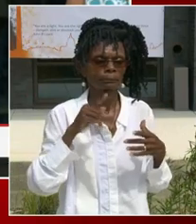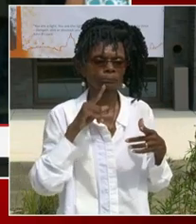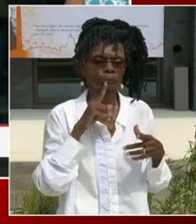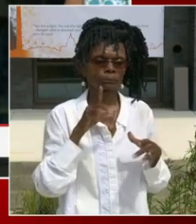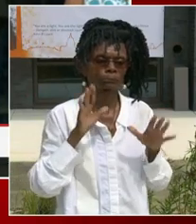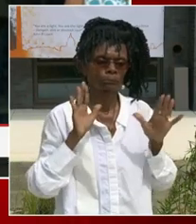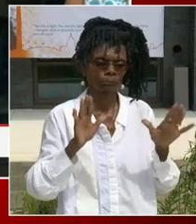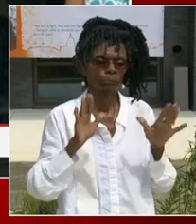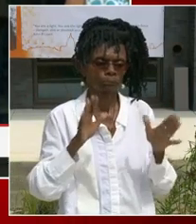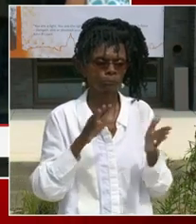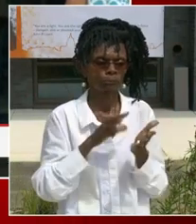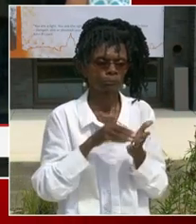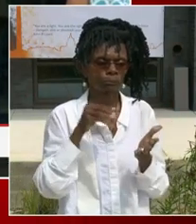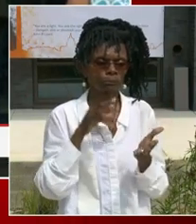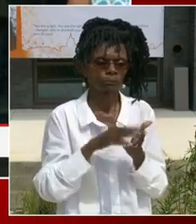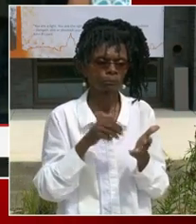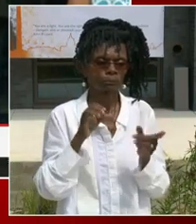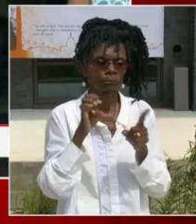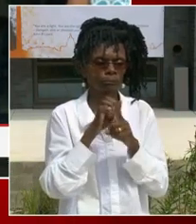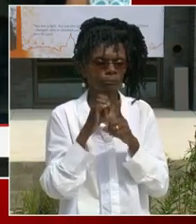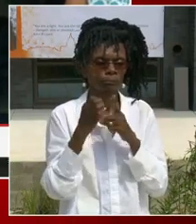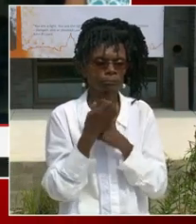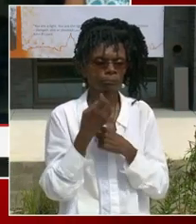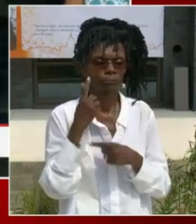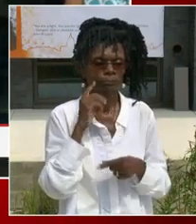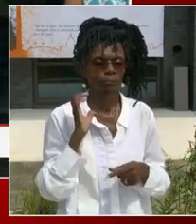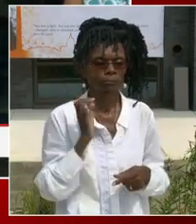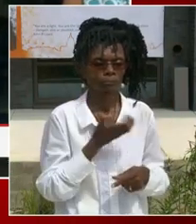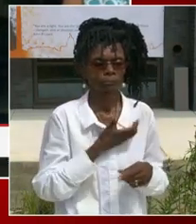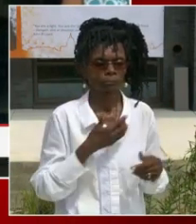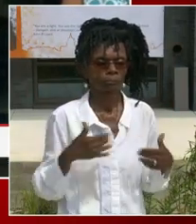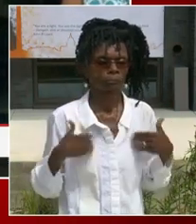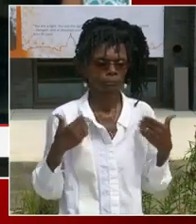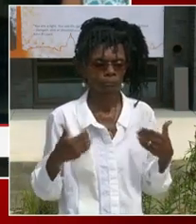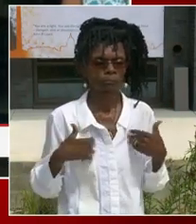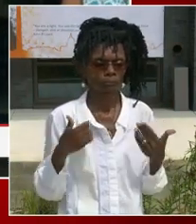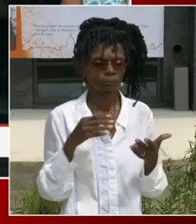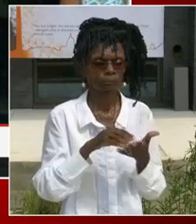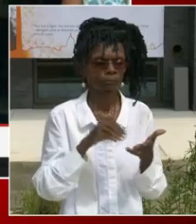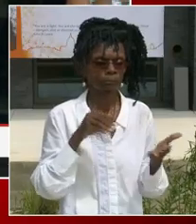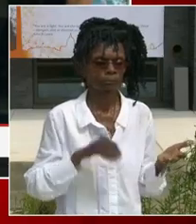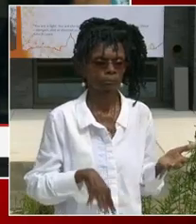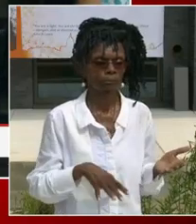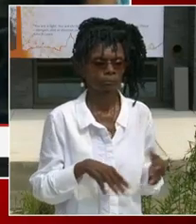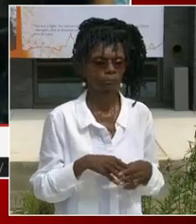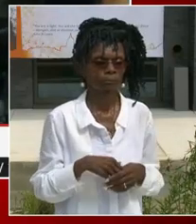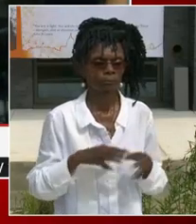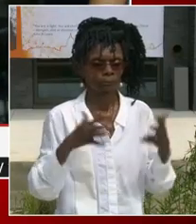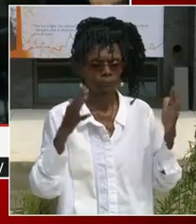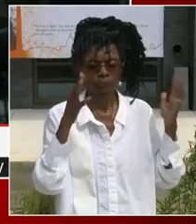youngsters. And I couldn't be proud to deliver this on behalf of Mayor Bowser. Yeah, please clap for that.